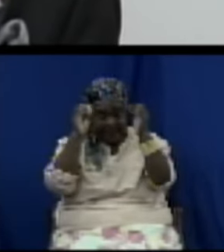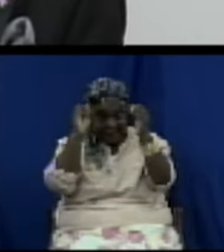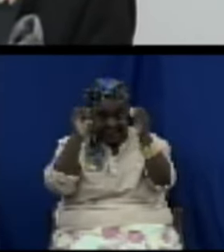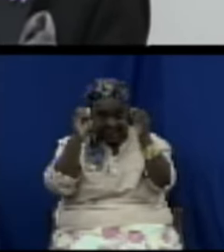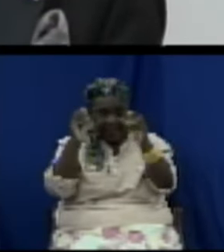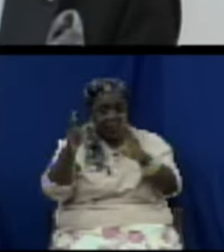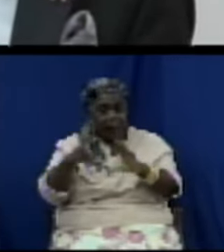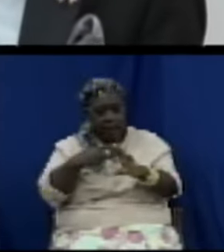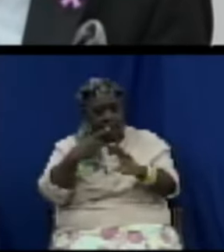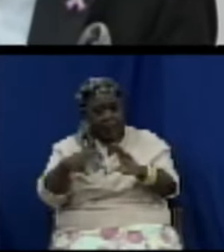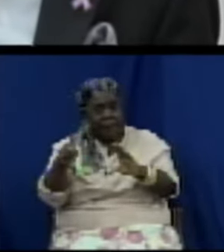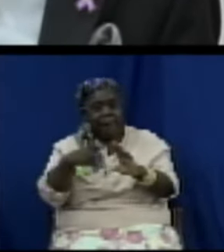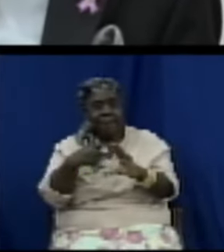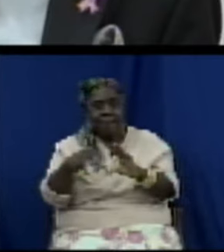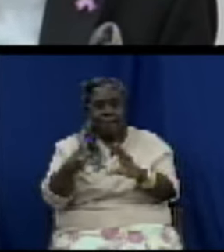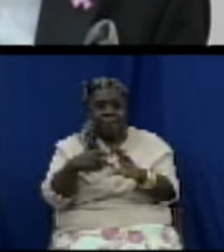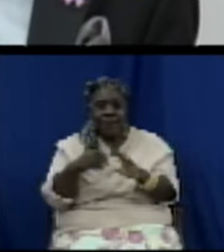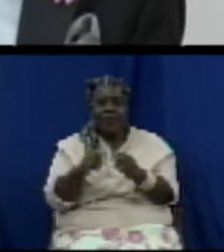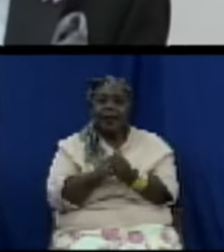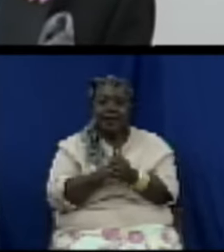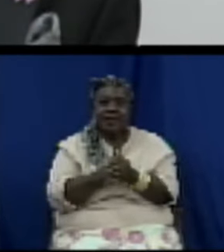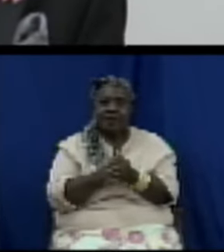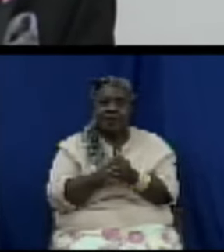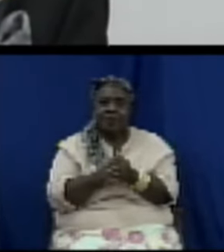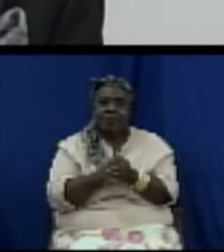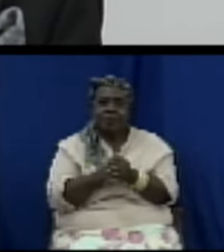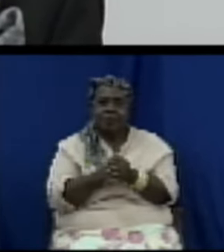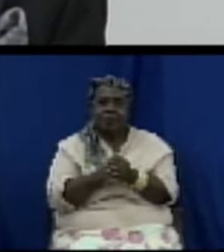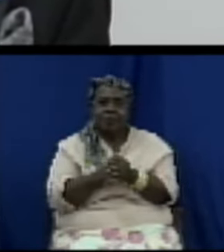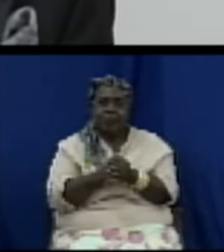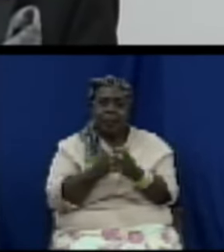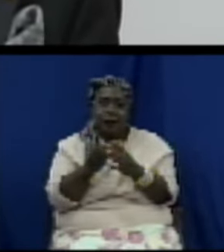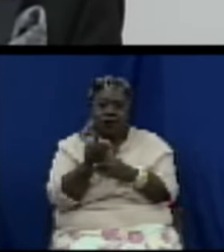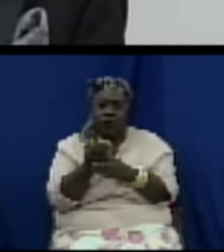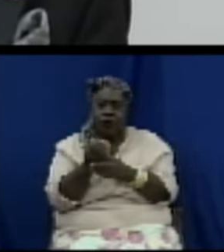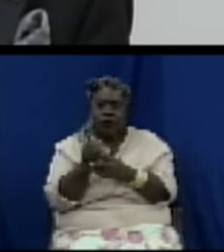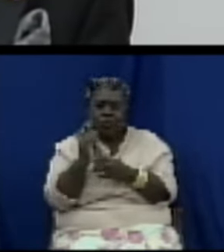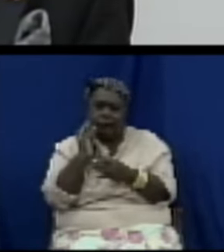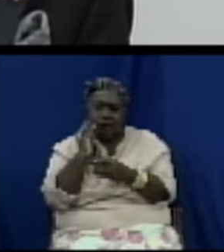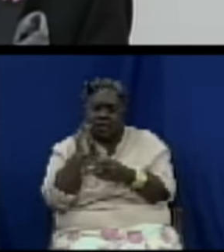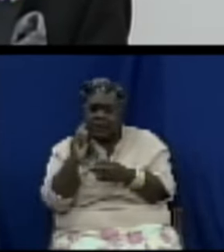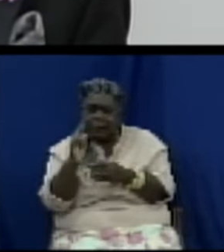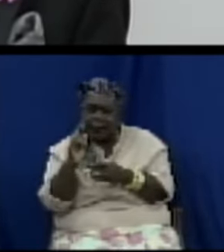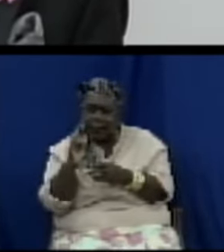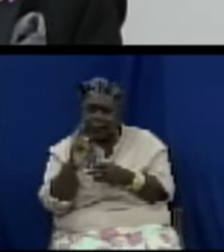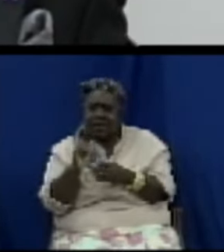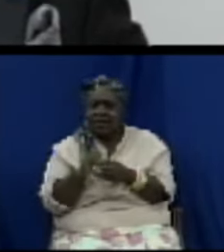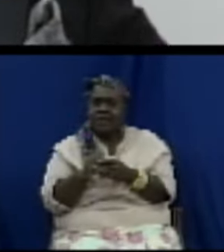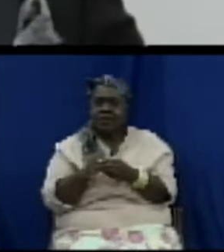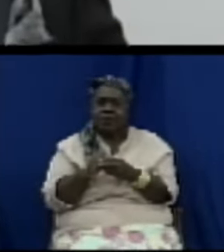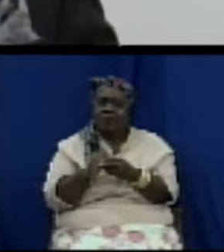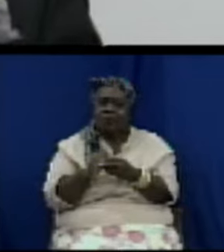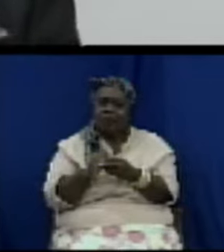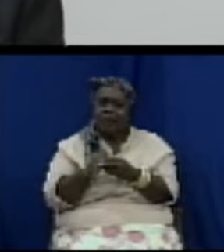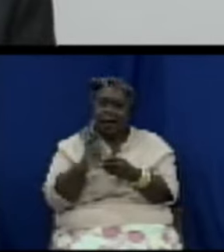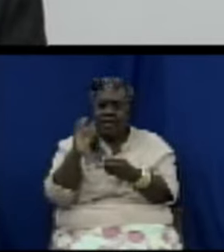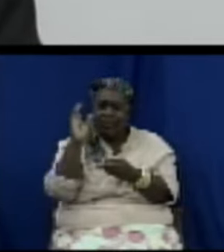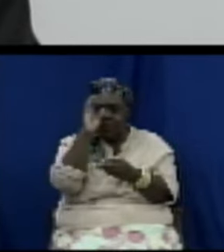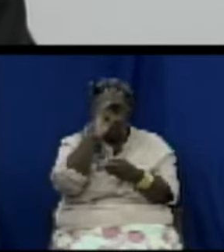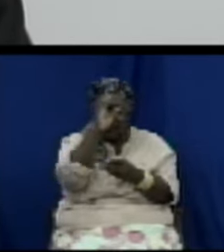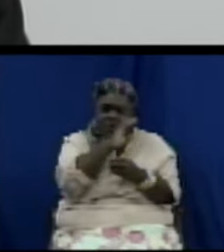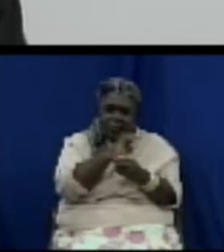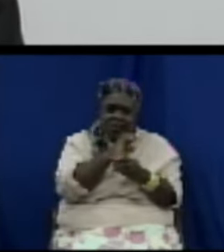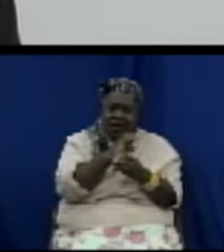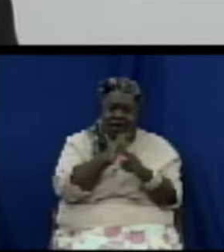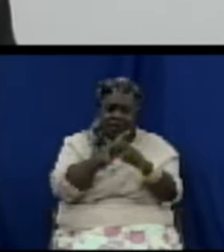involves conducting inspections at various businesses in order to